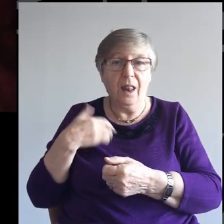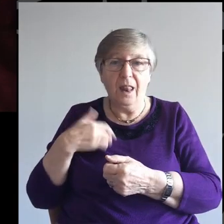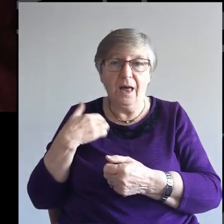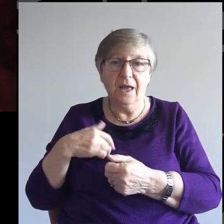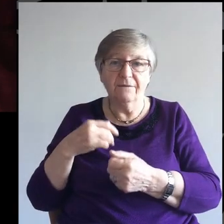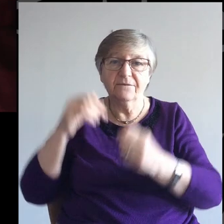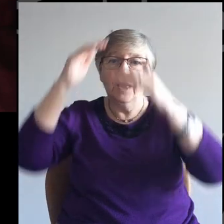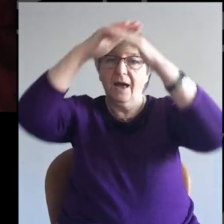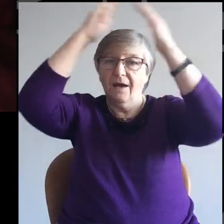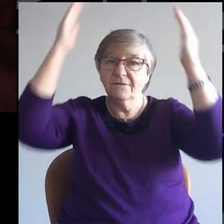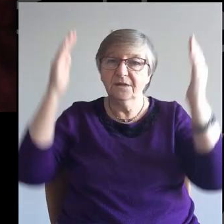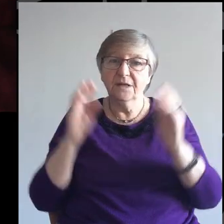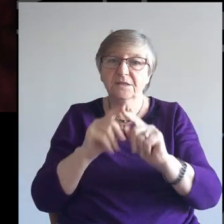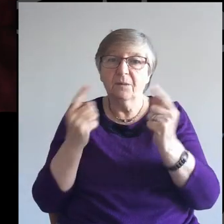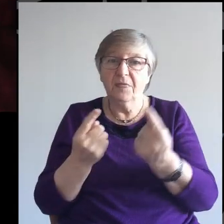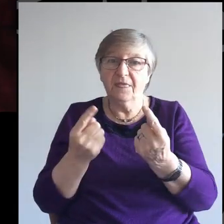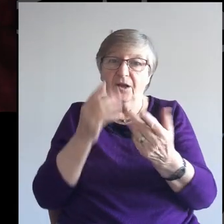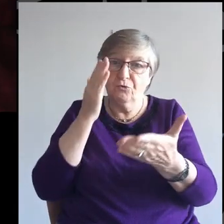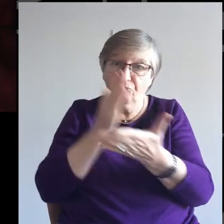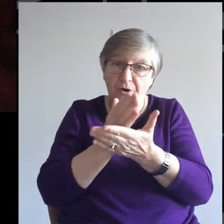something that's real now.